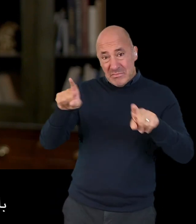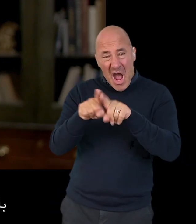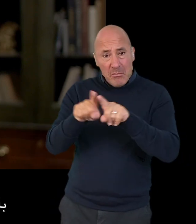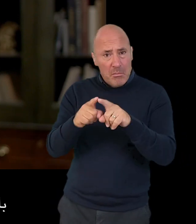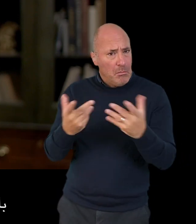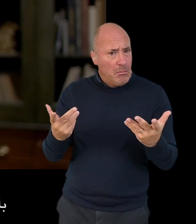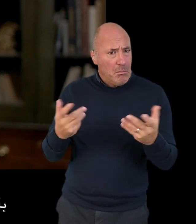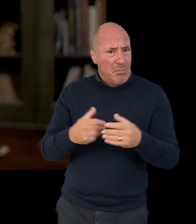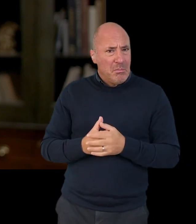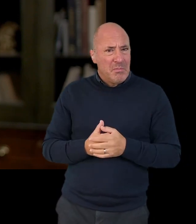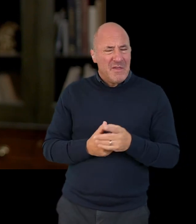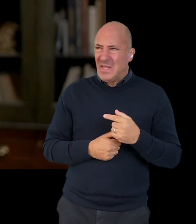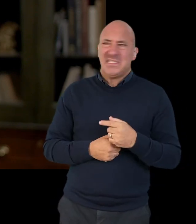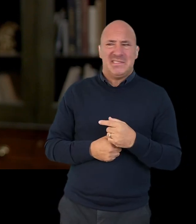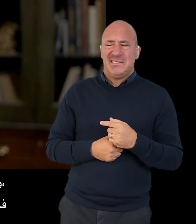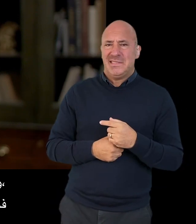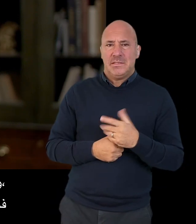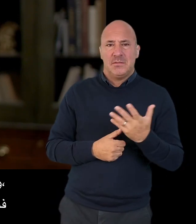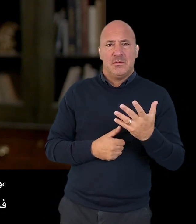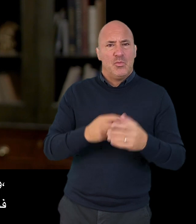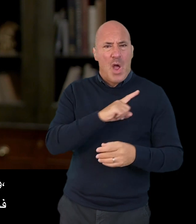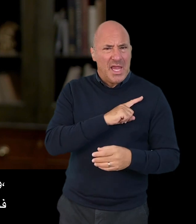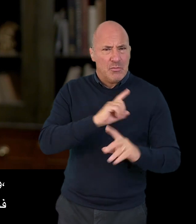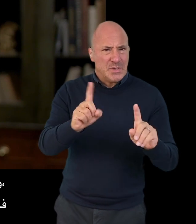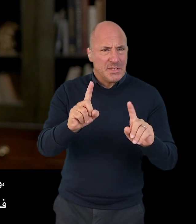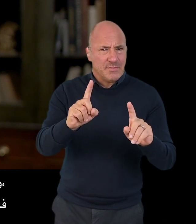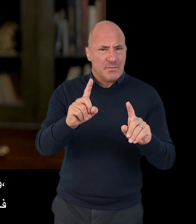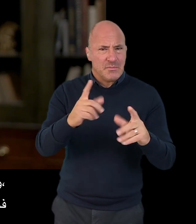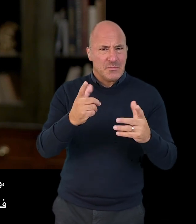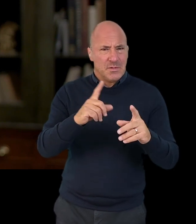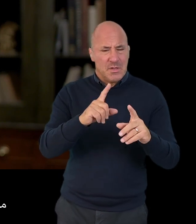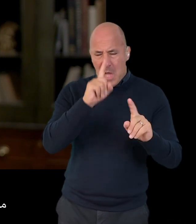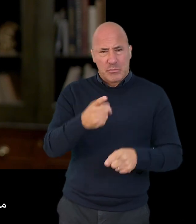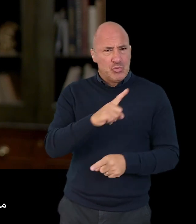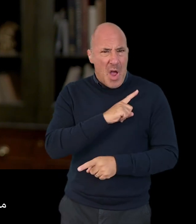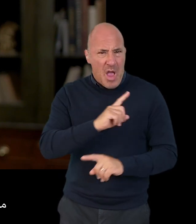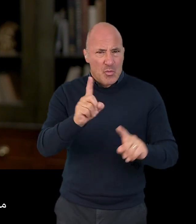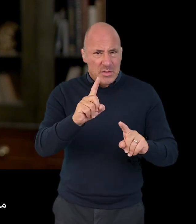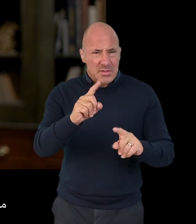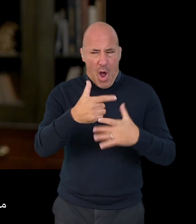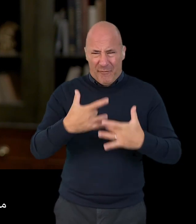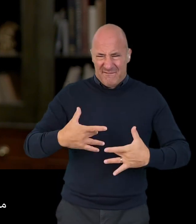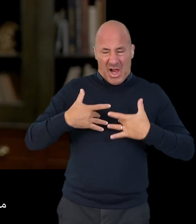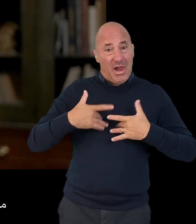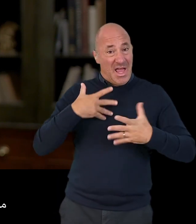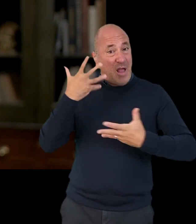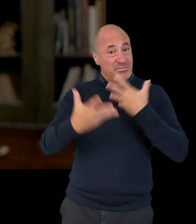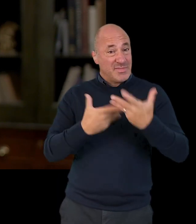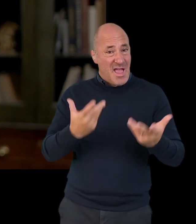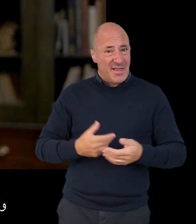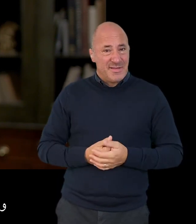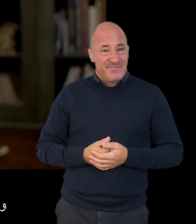way that you want to? If not, what would be constraining you? What's going to be stopping you from doing that